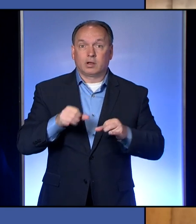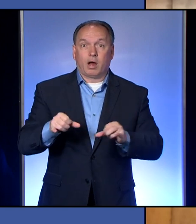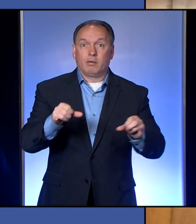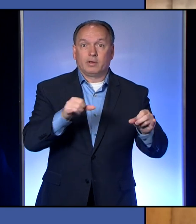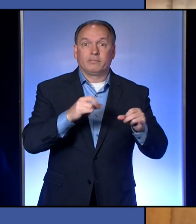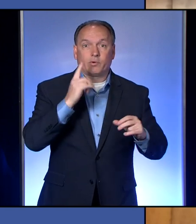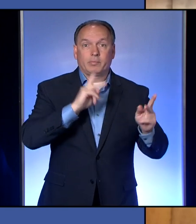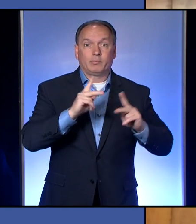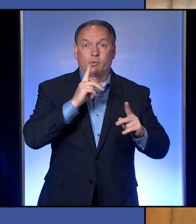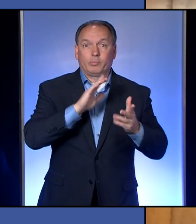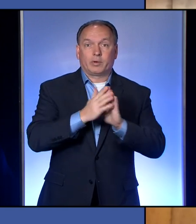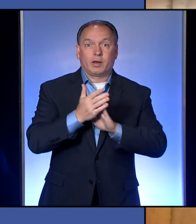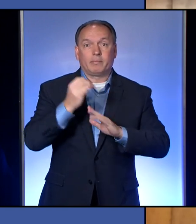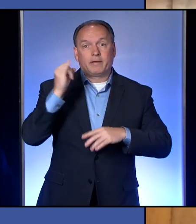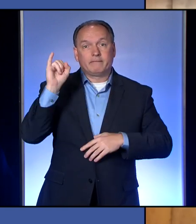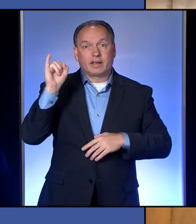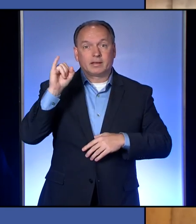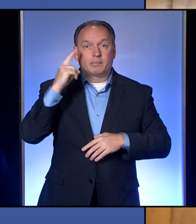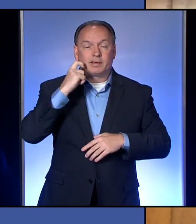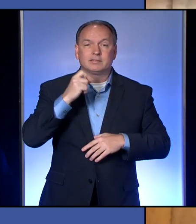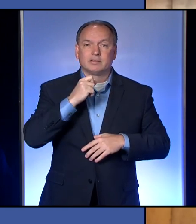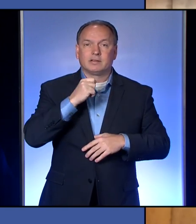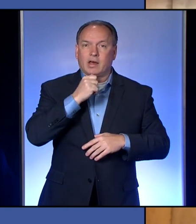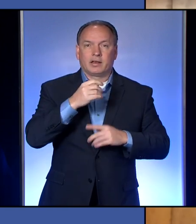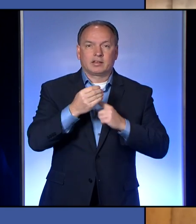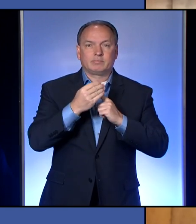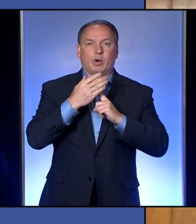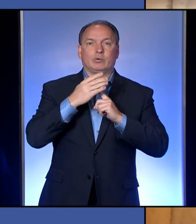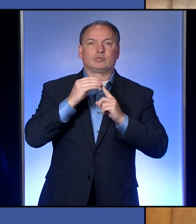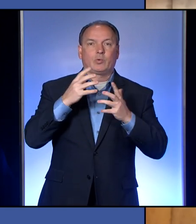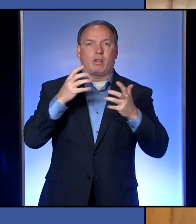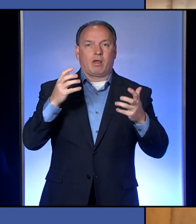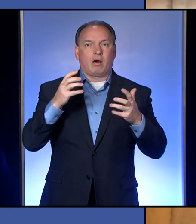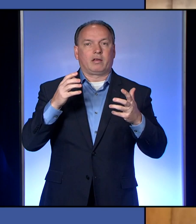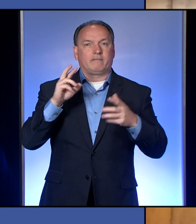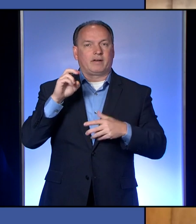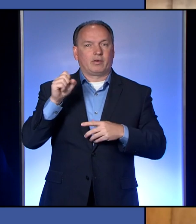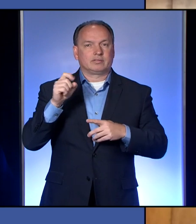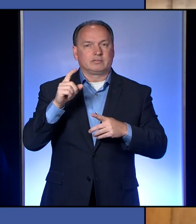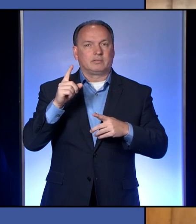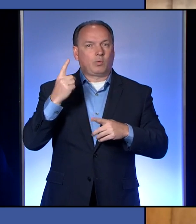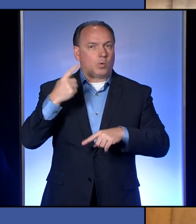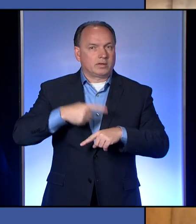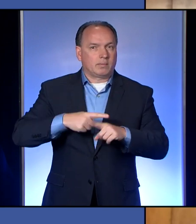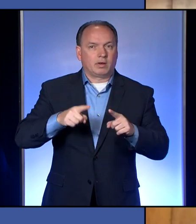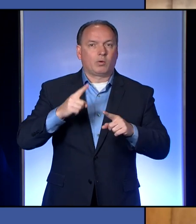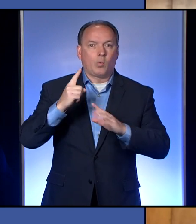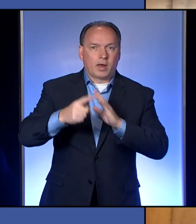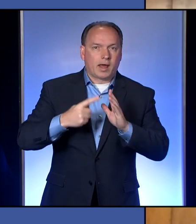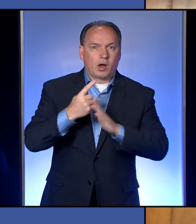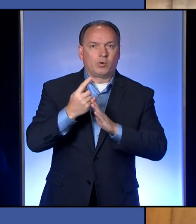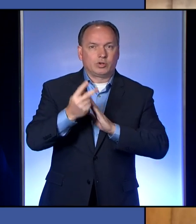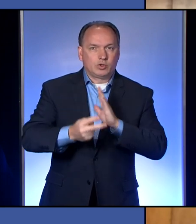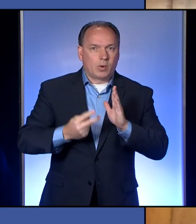people get infected because you're not getting exposed to a lot of virus at any one time. But over an hour or two or a day, you're getting